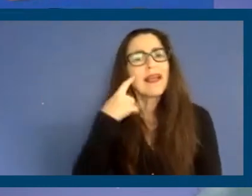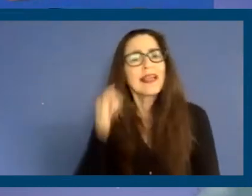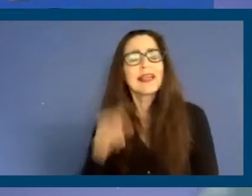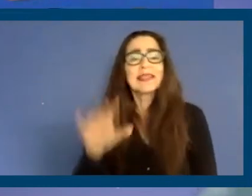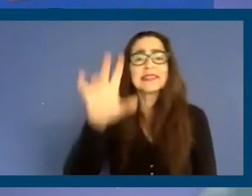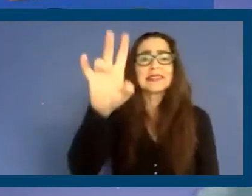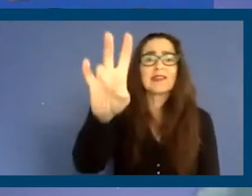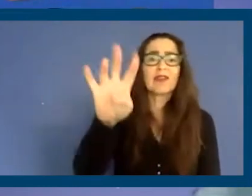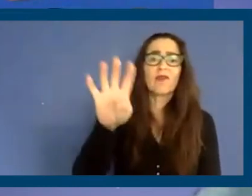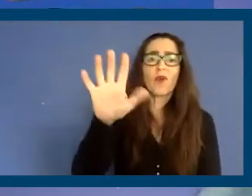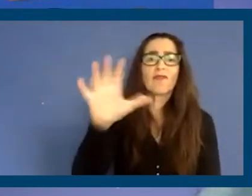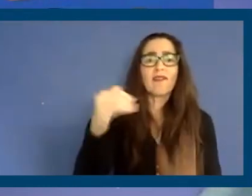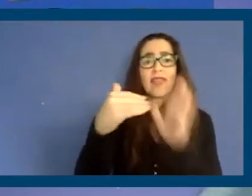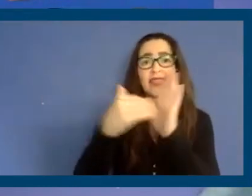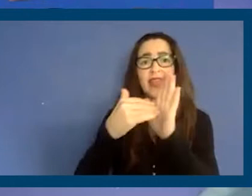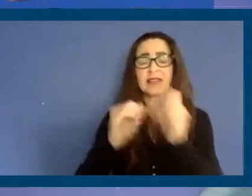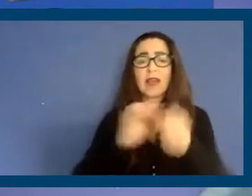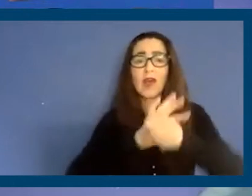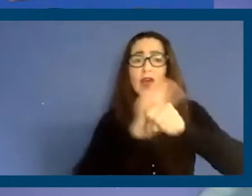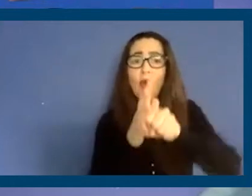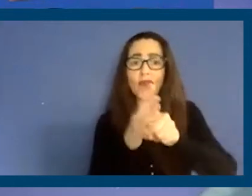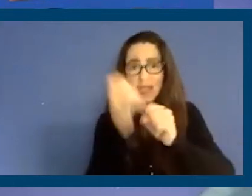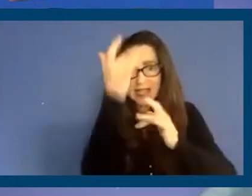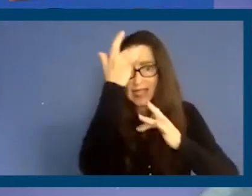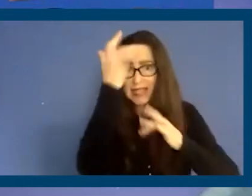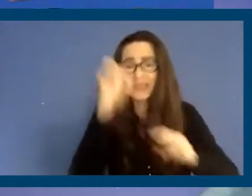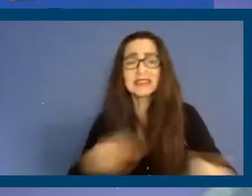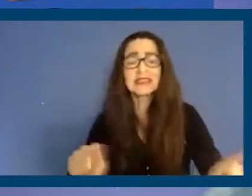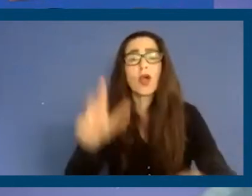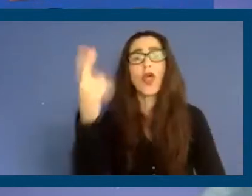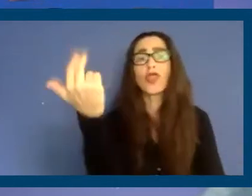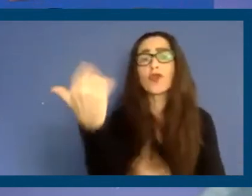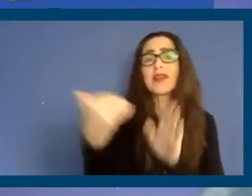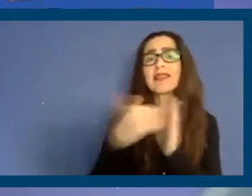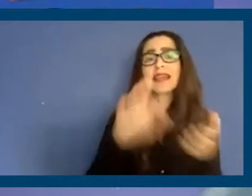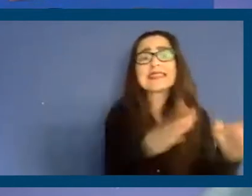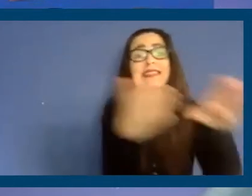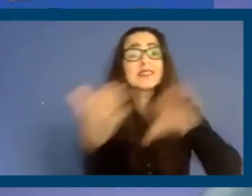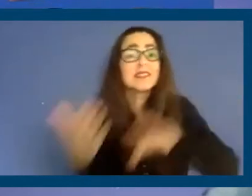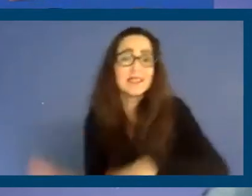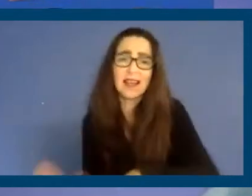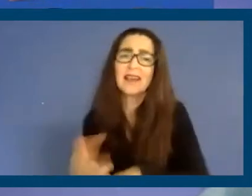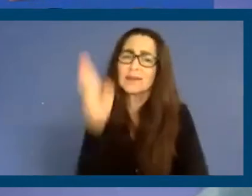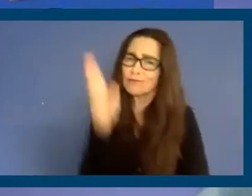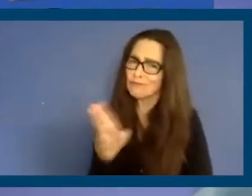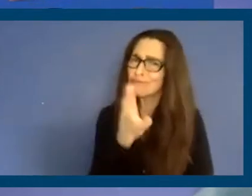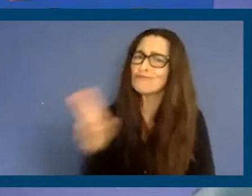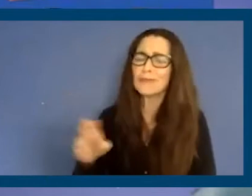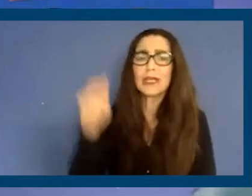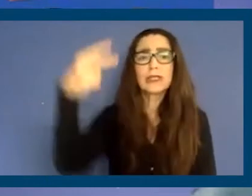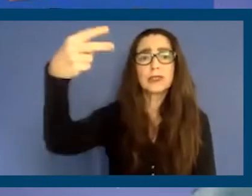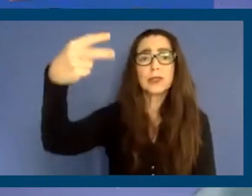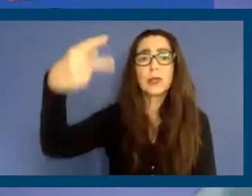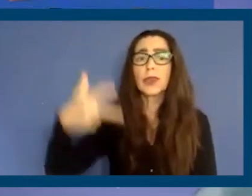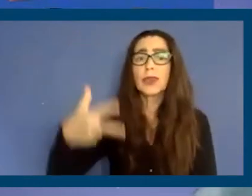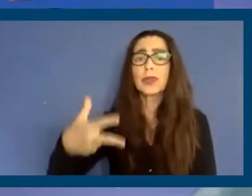,000 COVID cases and nearly 13,000 deaths, almost two-thirds of the households in